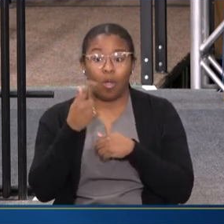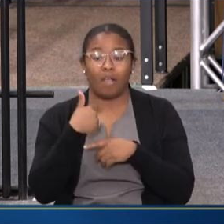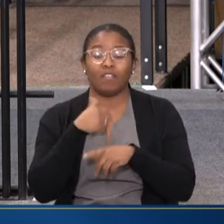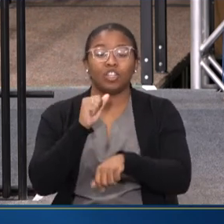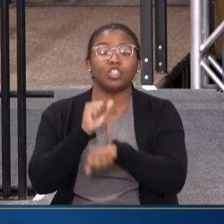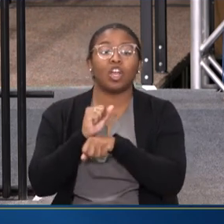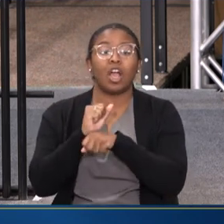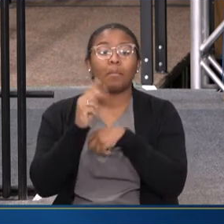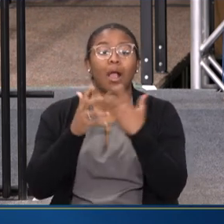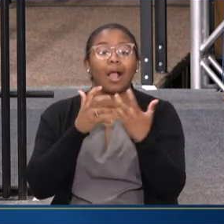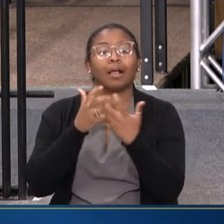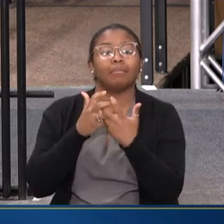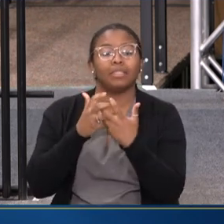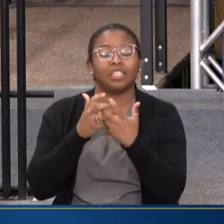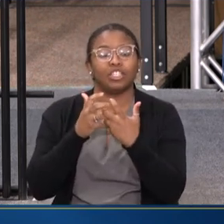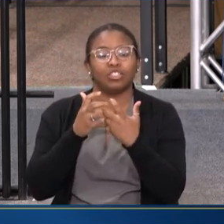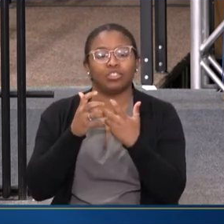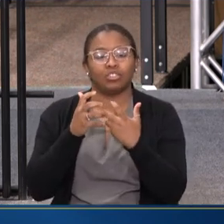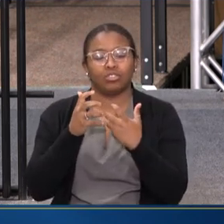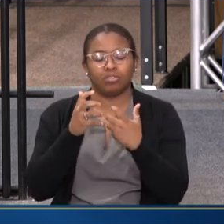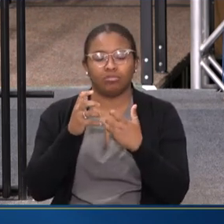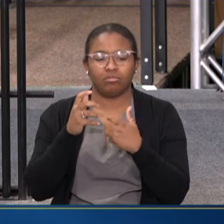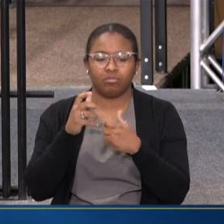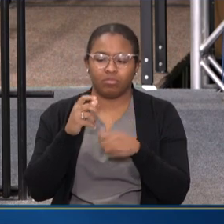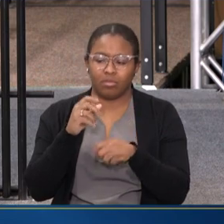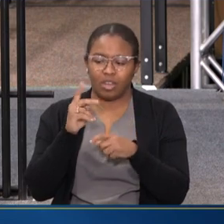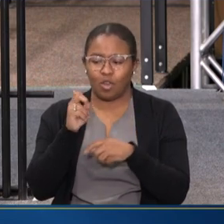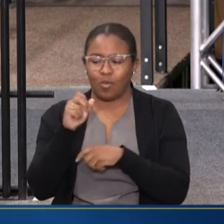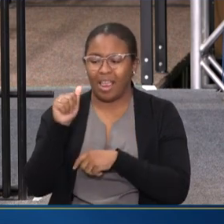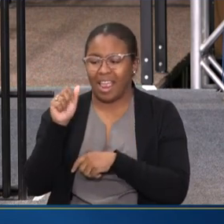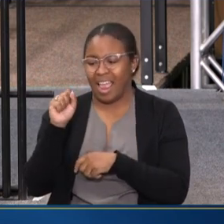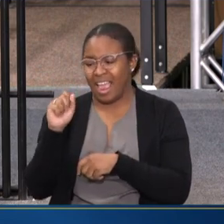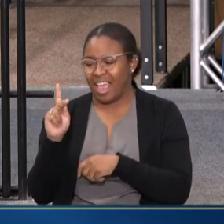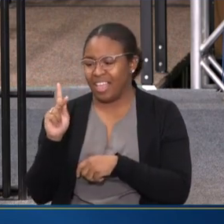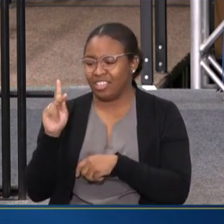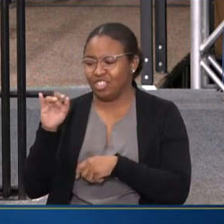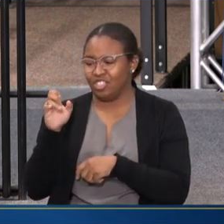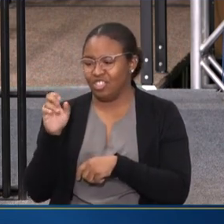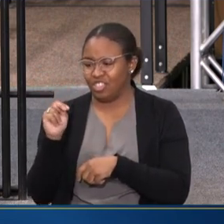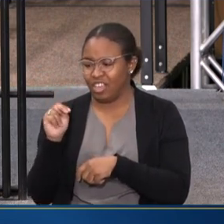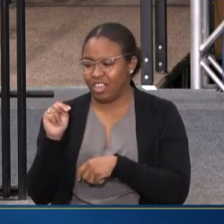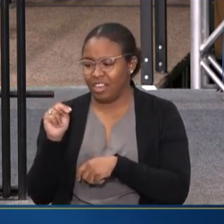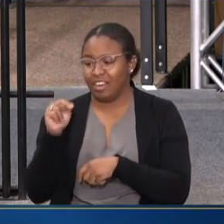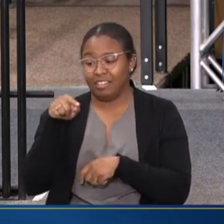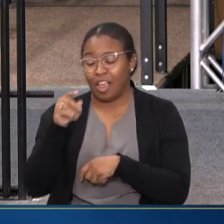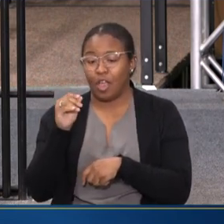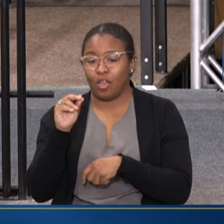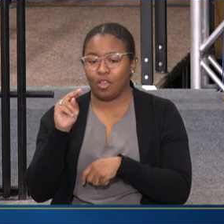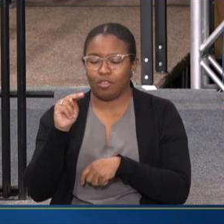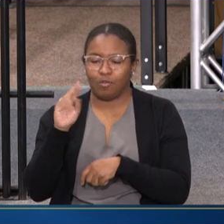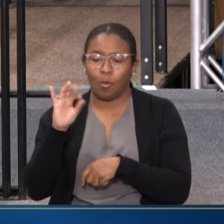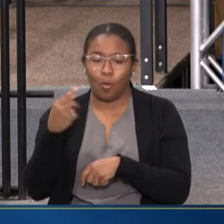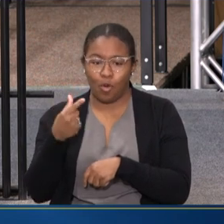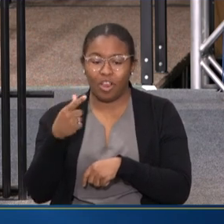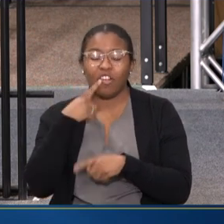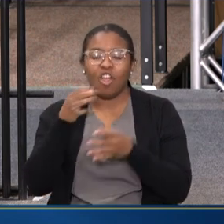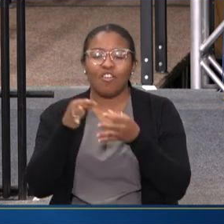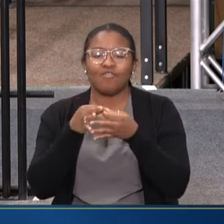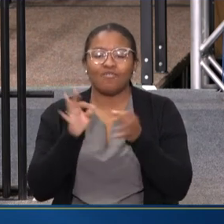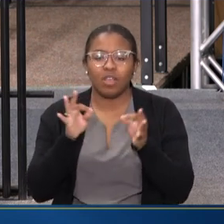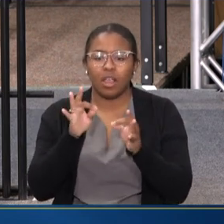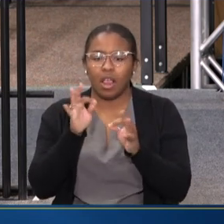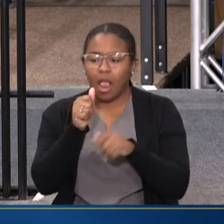ACCOMMODATION NETWORK OR ASKJAN.ORG. THAT IS A SOURCE OF FREE CONFIDENTIAL GUIDANCE